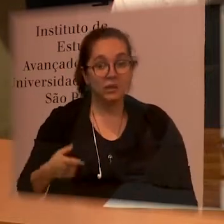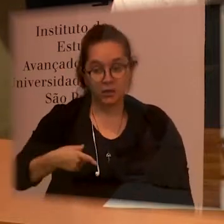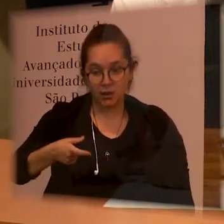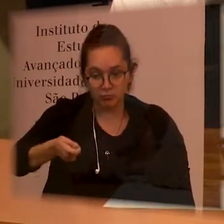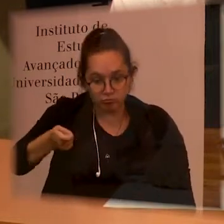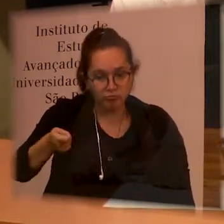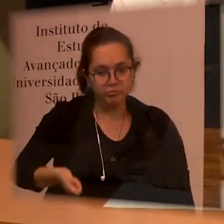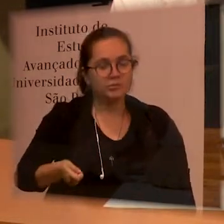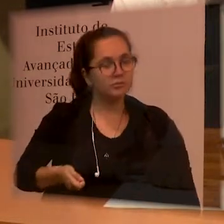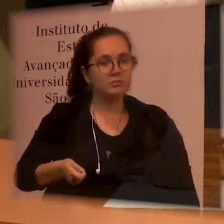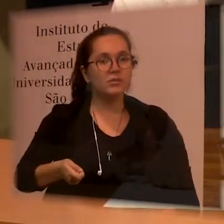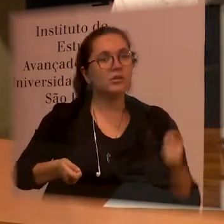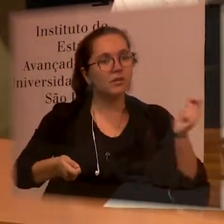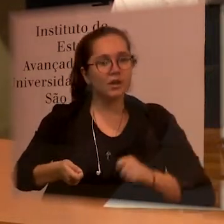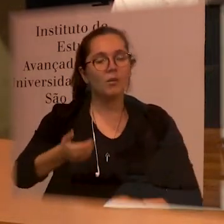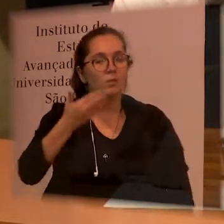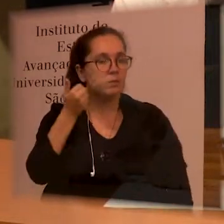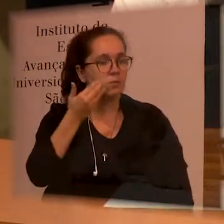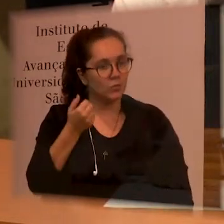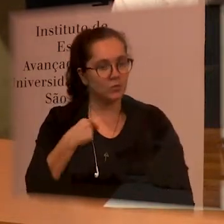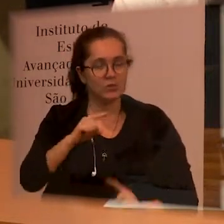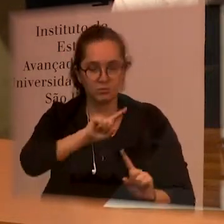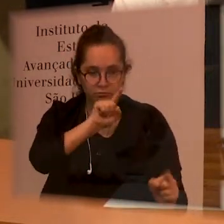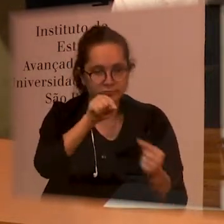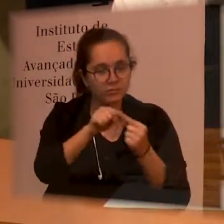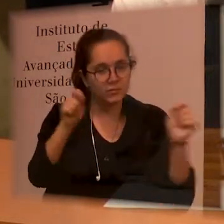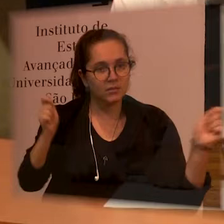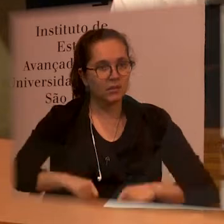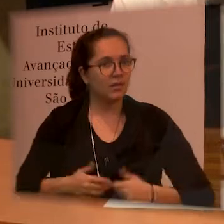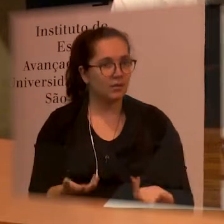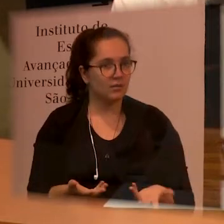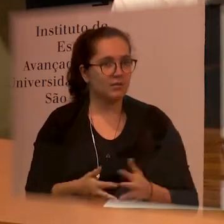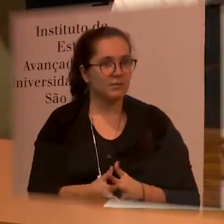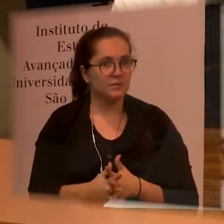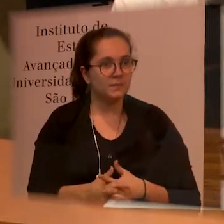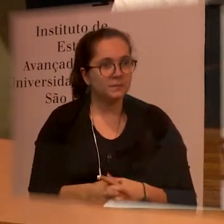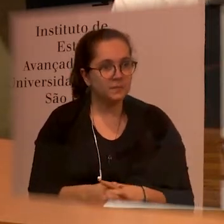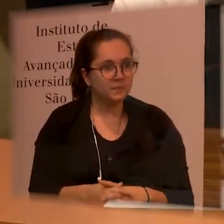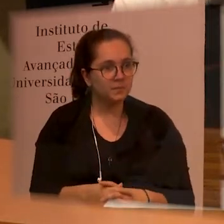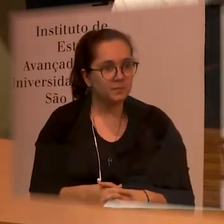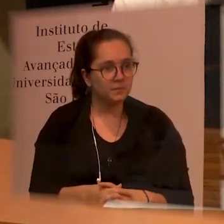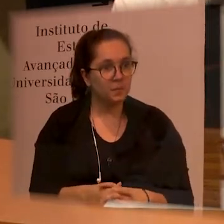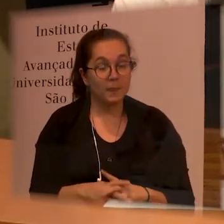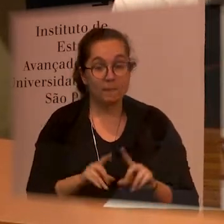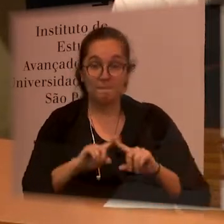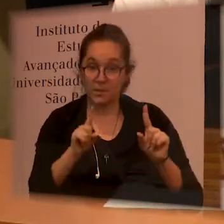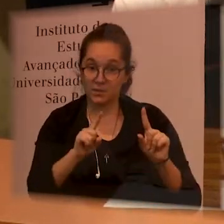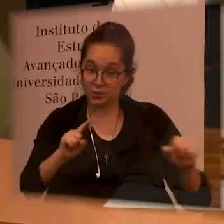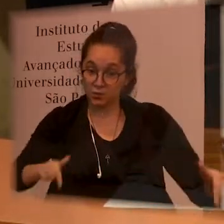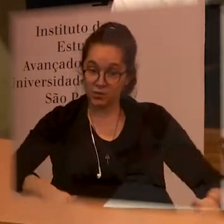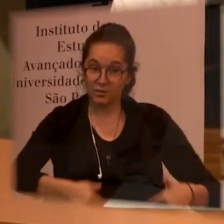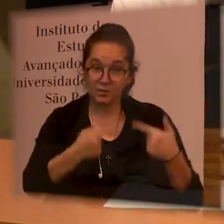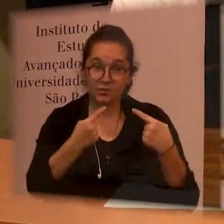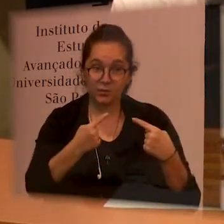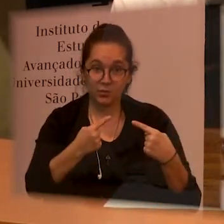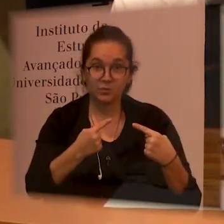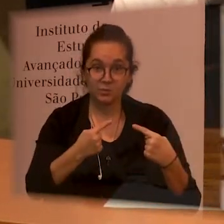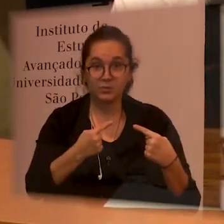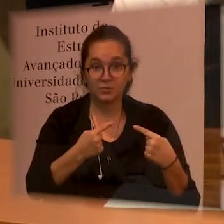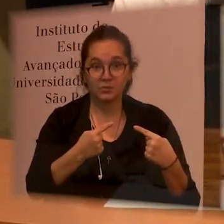consistency with actual possibilities of meeting the aims the targets and the challenge